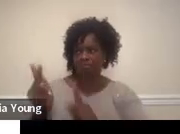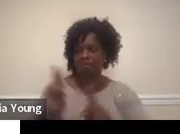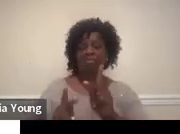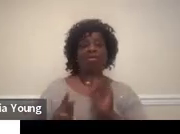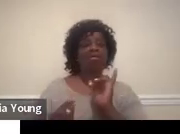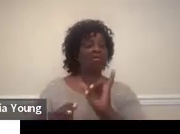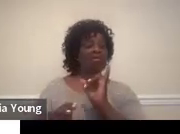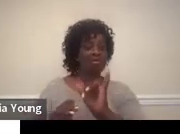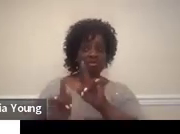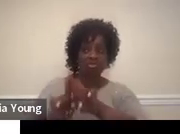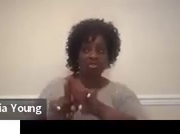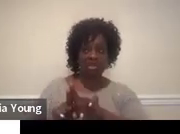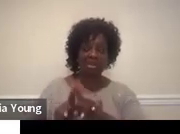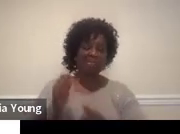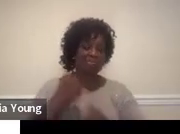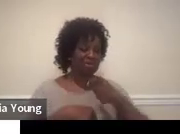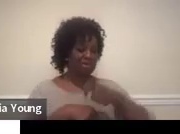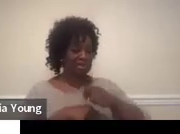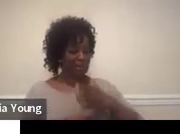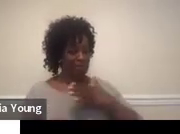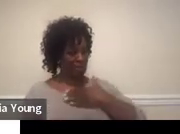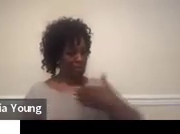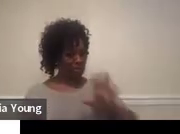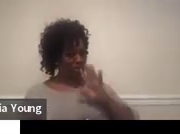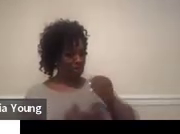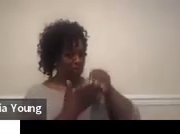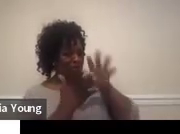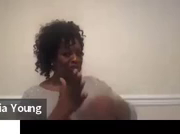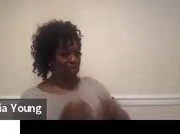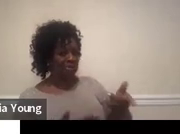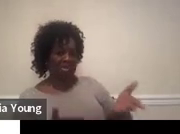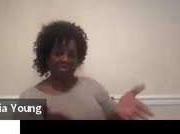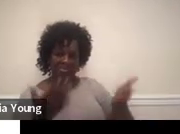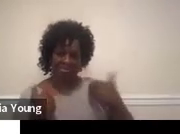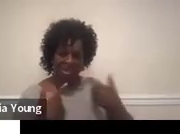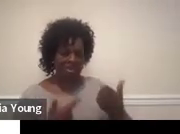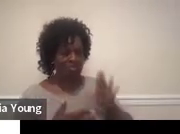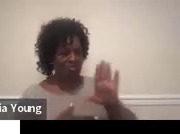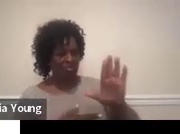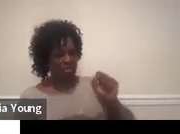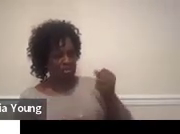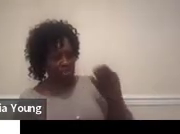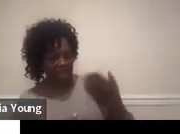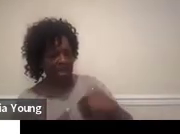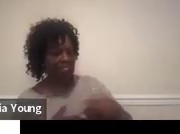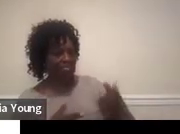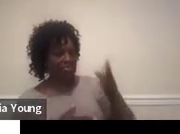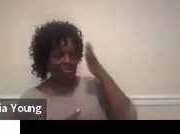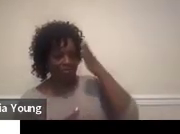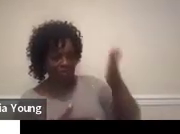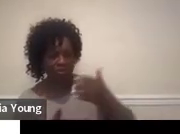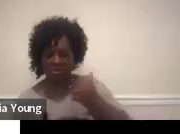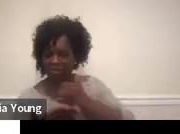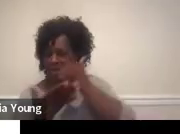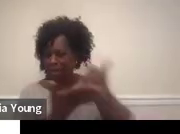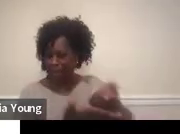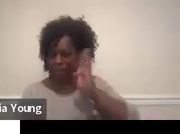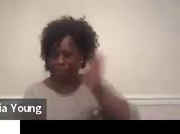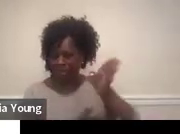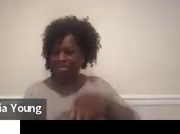You know, a lot of times they're willing to talk to a kid, you know, about what's going on with their job and they'll help them out.